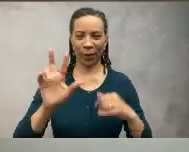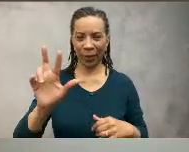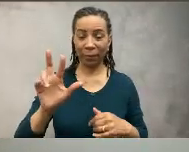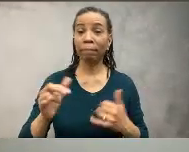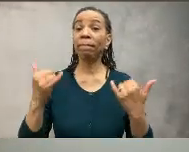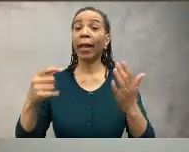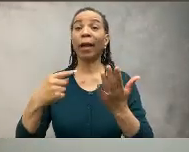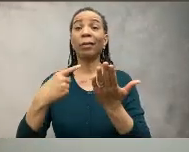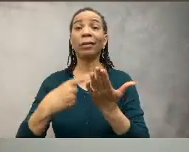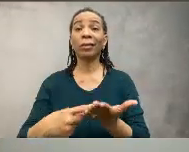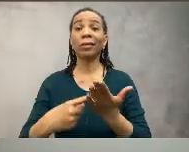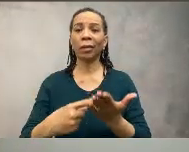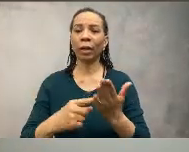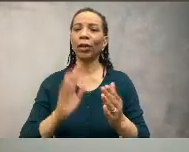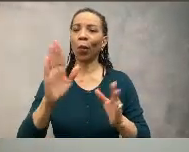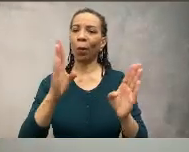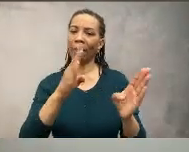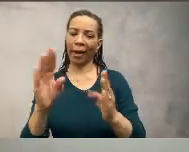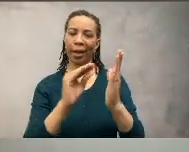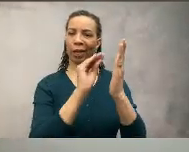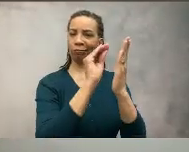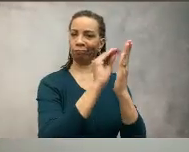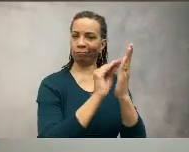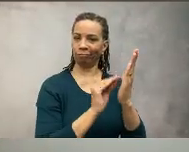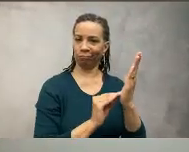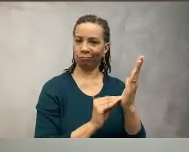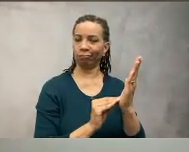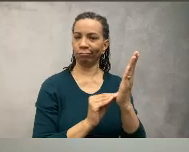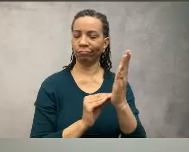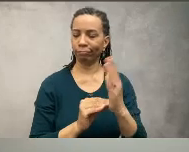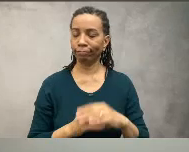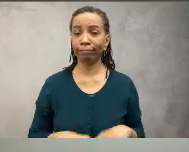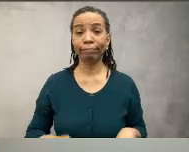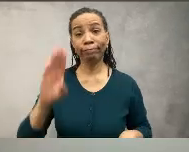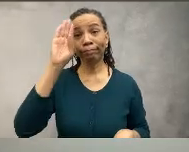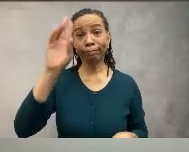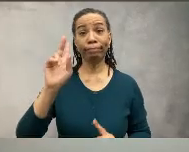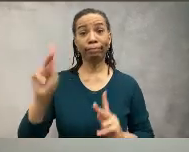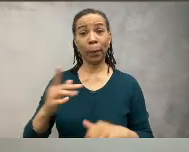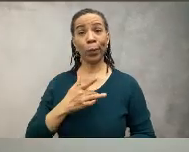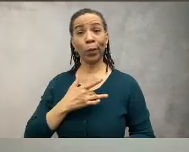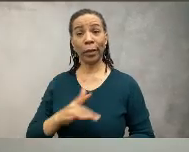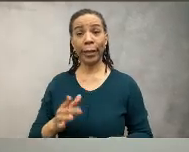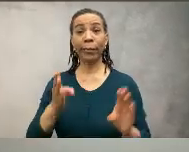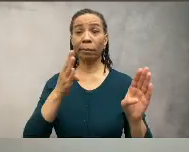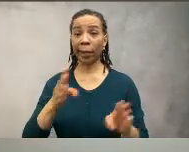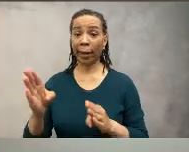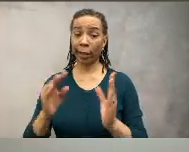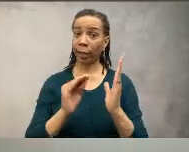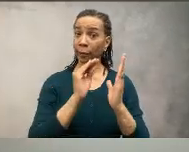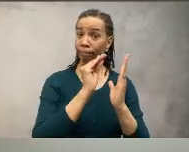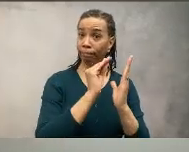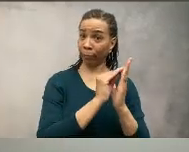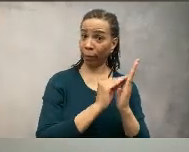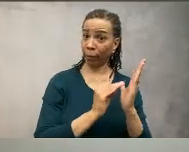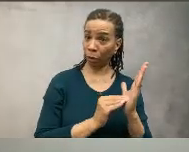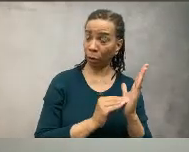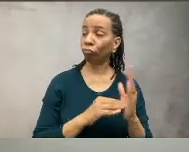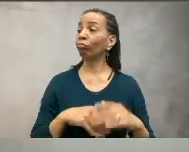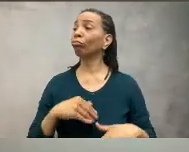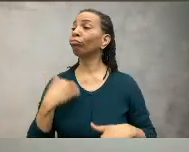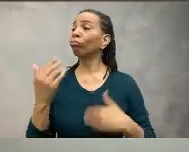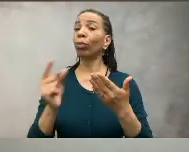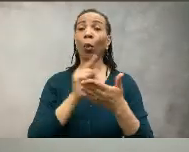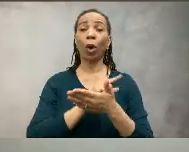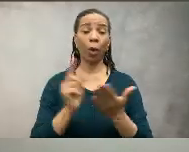Hi, welcome to session 3. Today we're going to be discussing developing the walking plan and diary. Research has shown that people who make